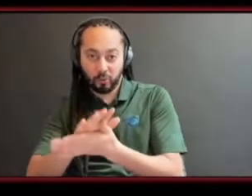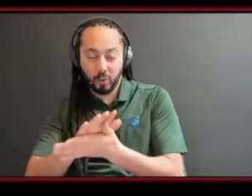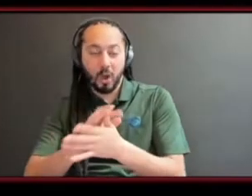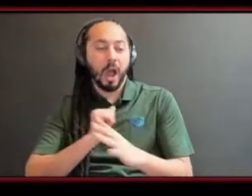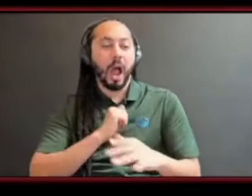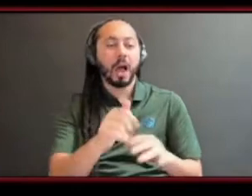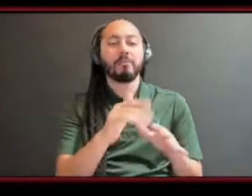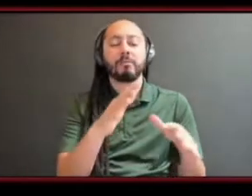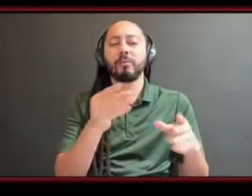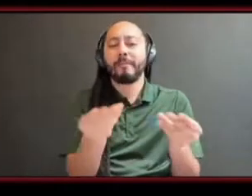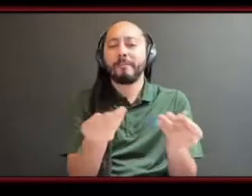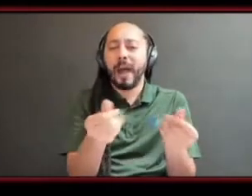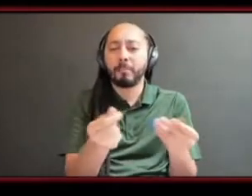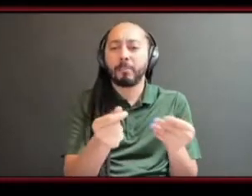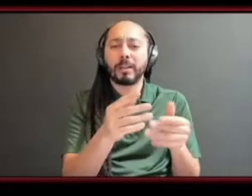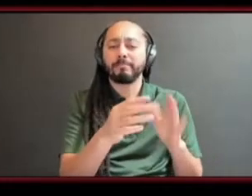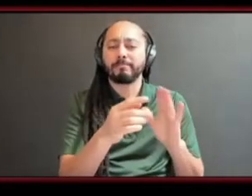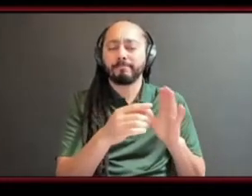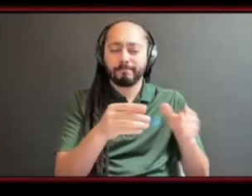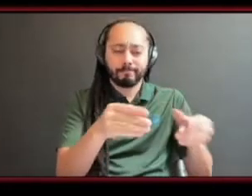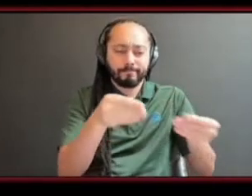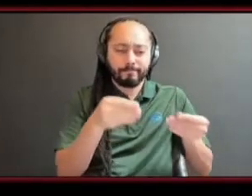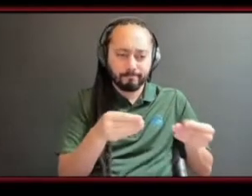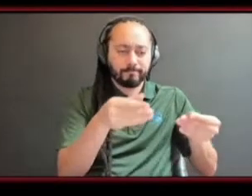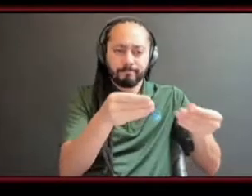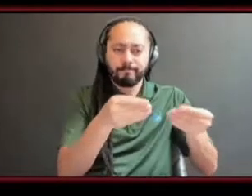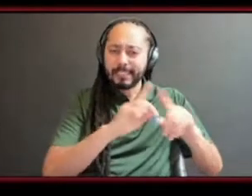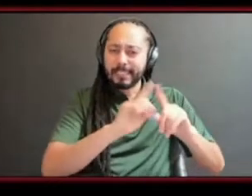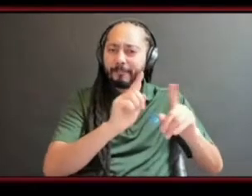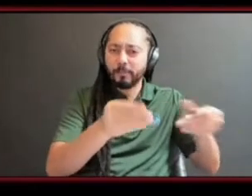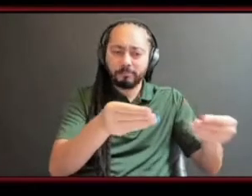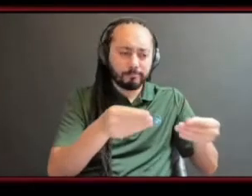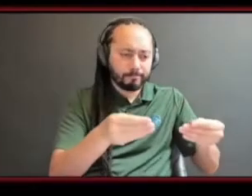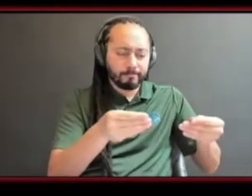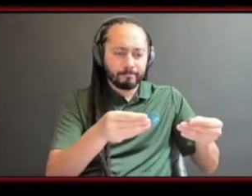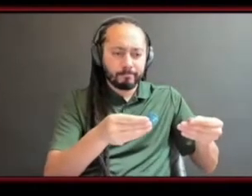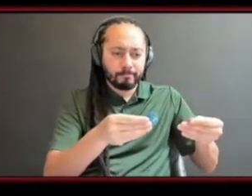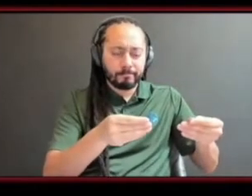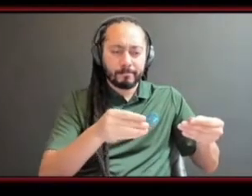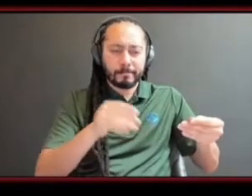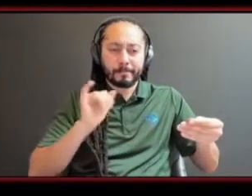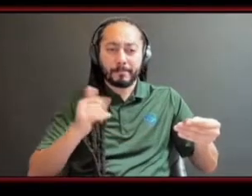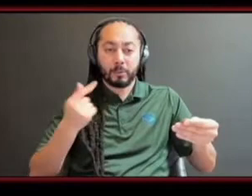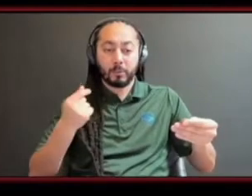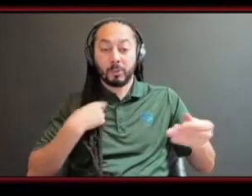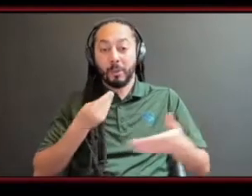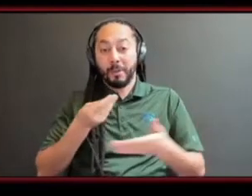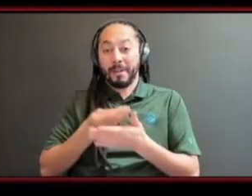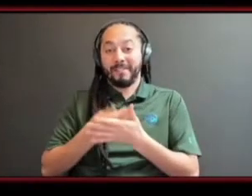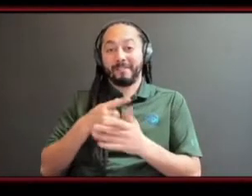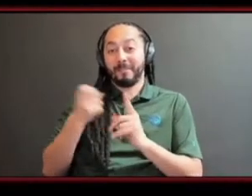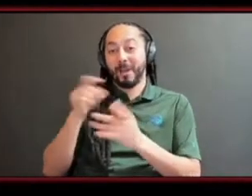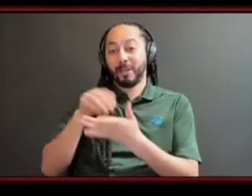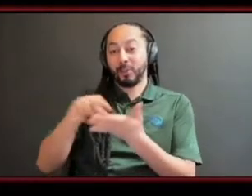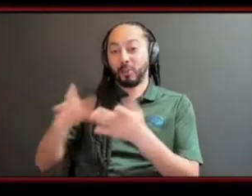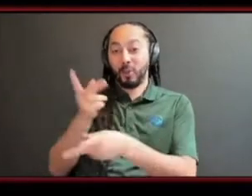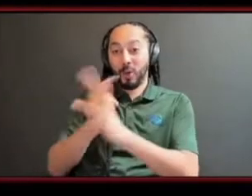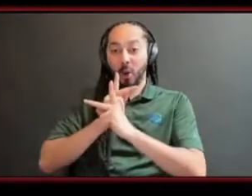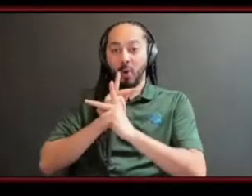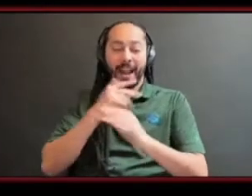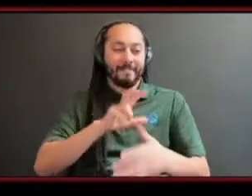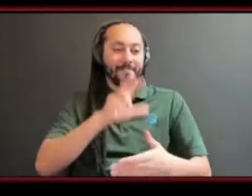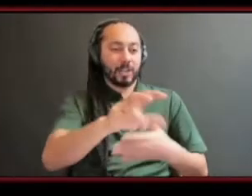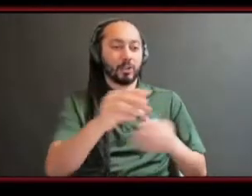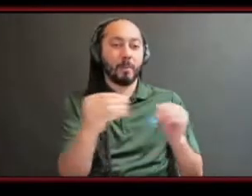just like i took my student loan like some of my student loan that i had and i invested it into samples and then people in the community